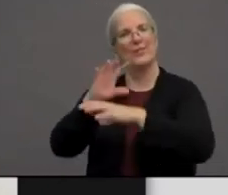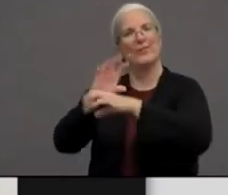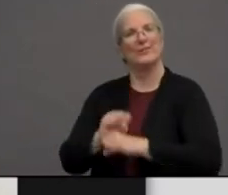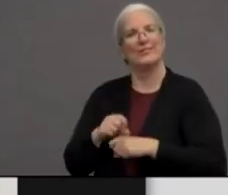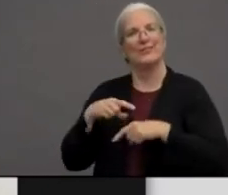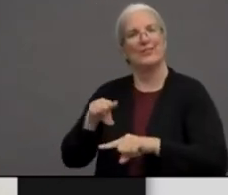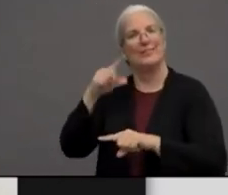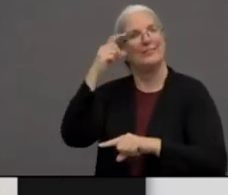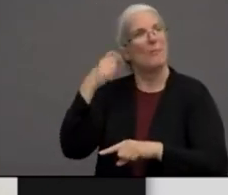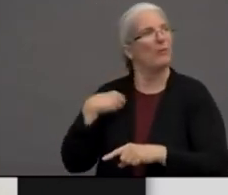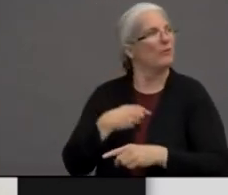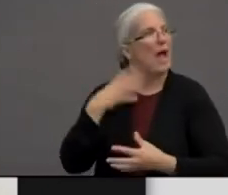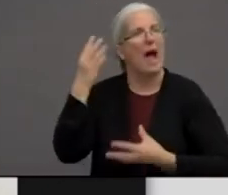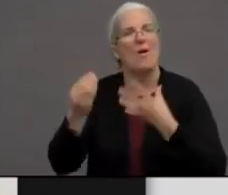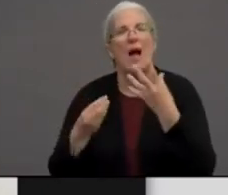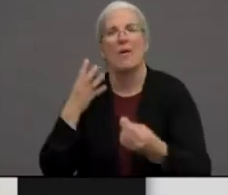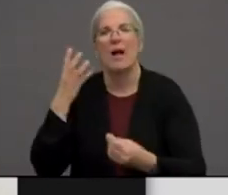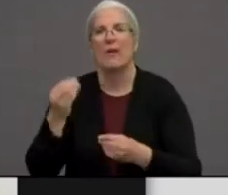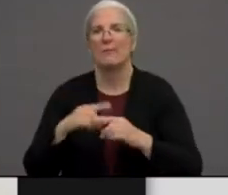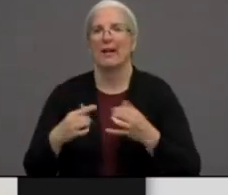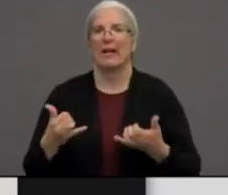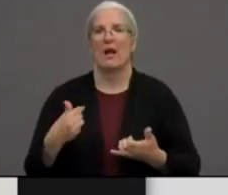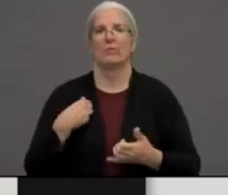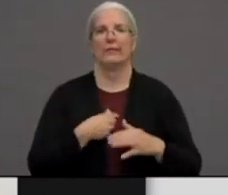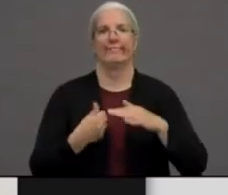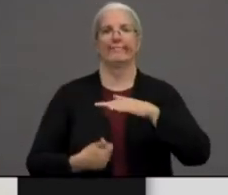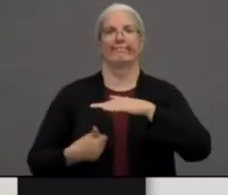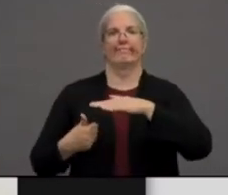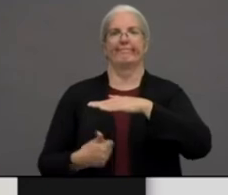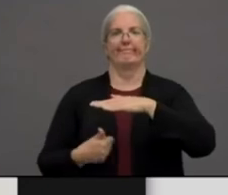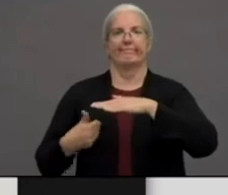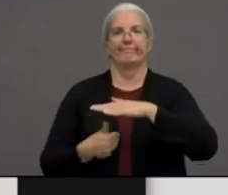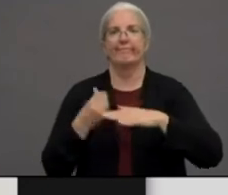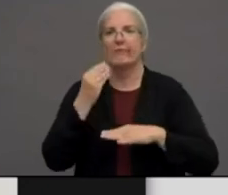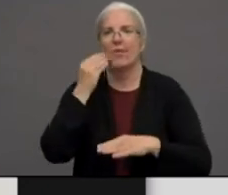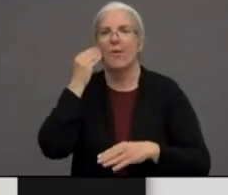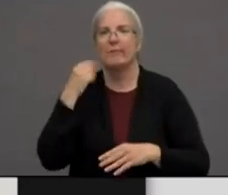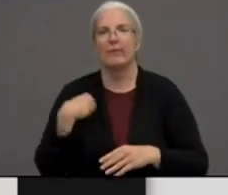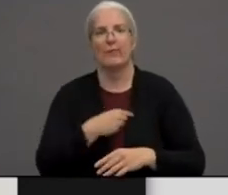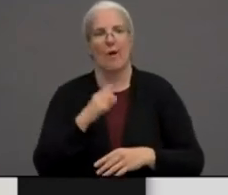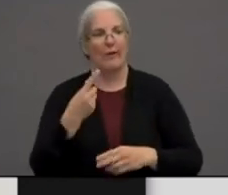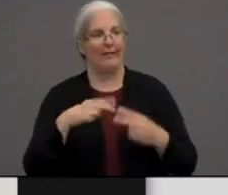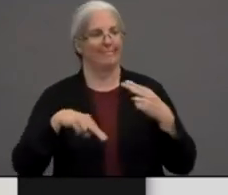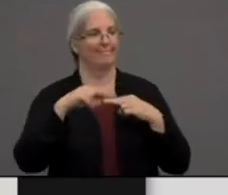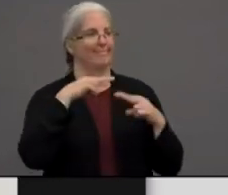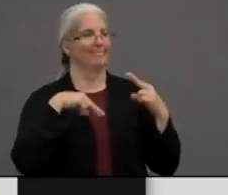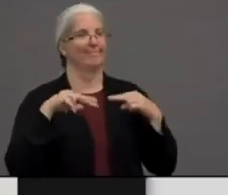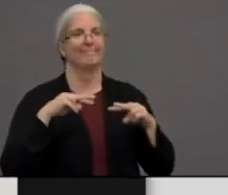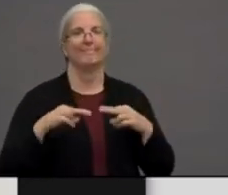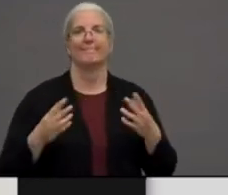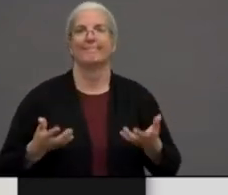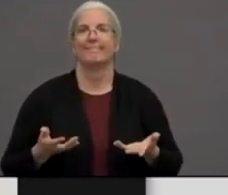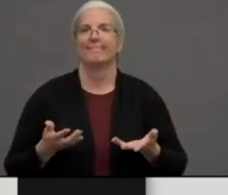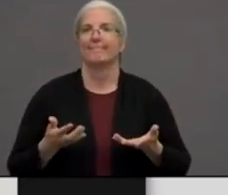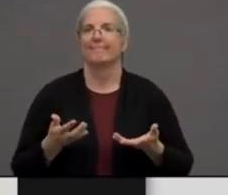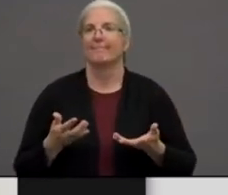we're in the beginning, was like, we're stuck at home and all we see is each other. So for my husband and I going to work,